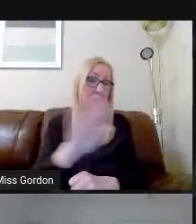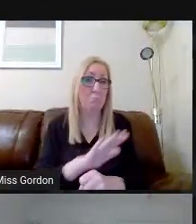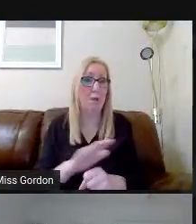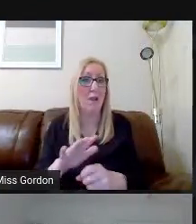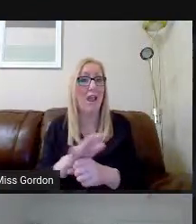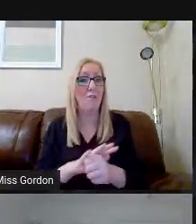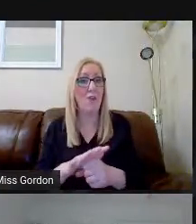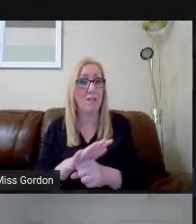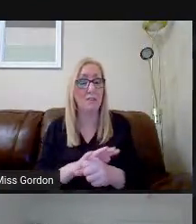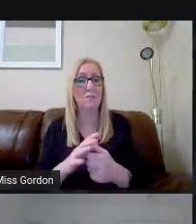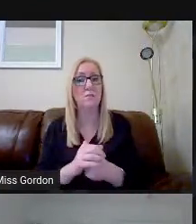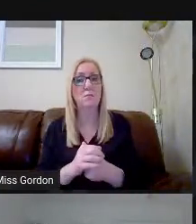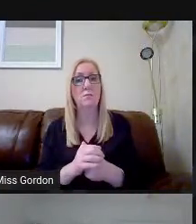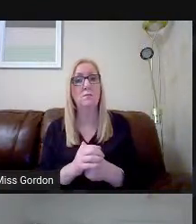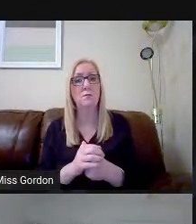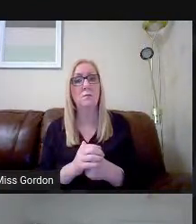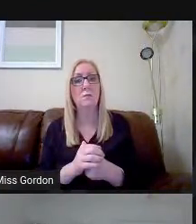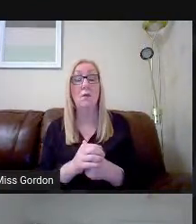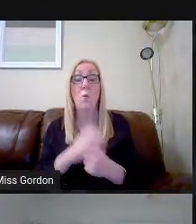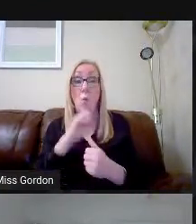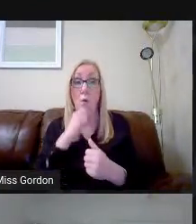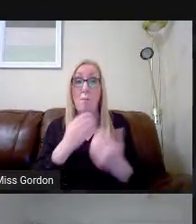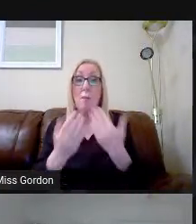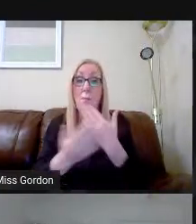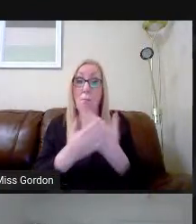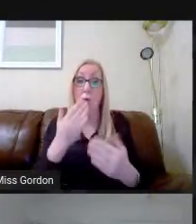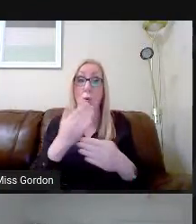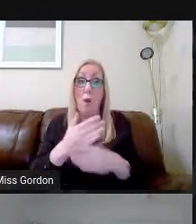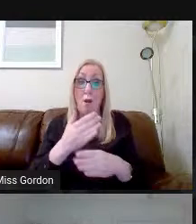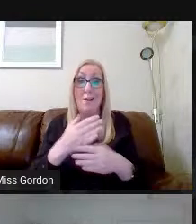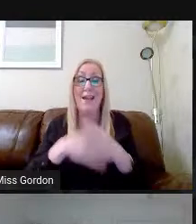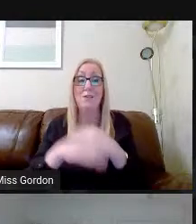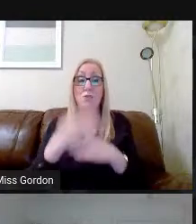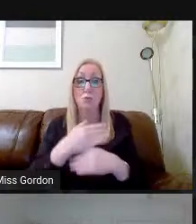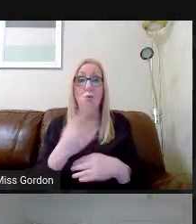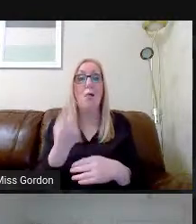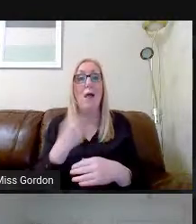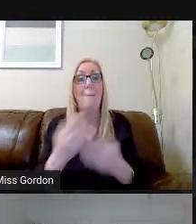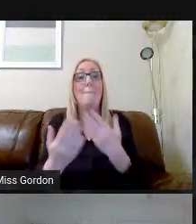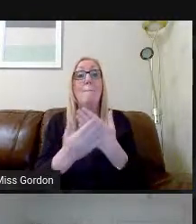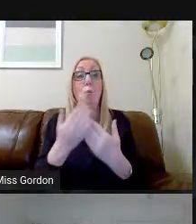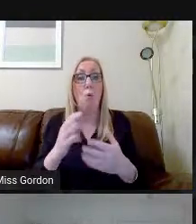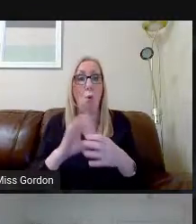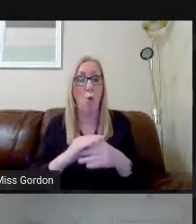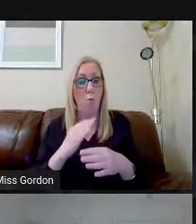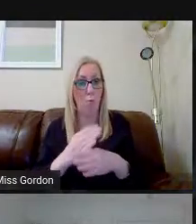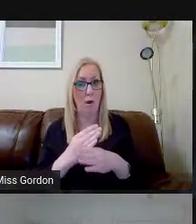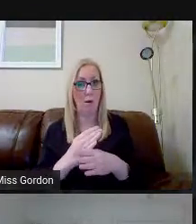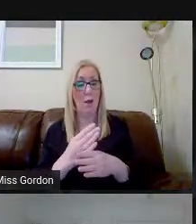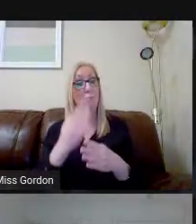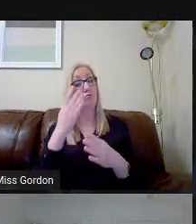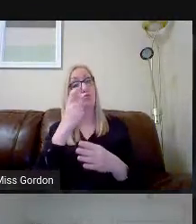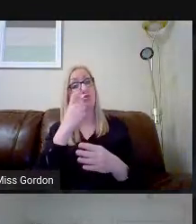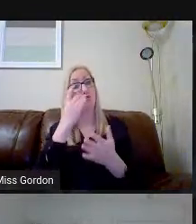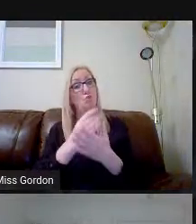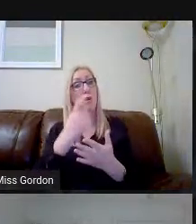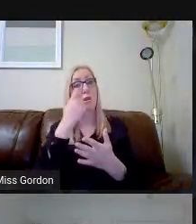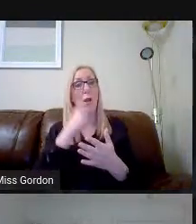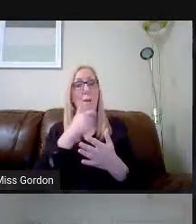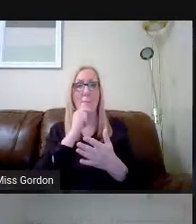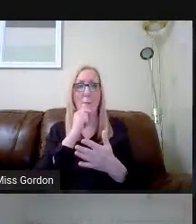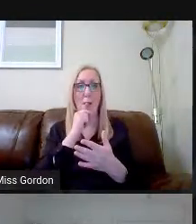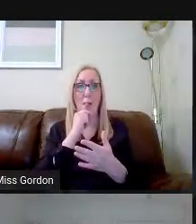There will be more work in school and more homework, which I'm sure the young people sitting watching will be delighted about.